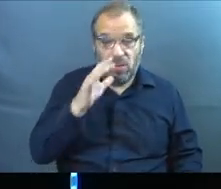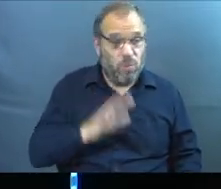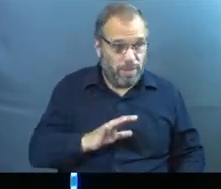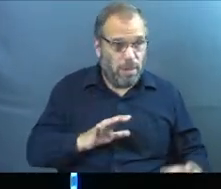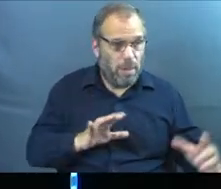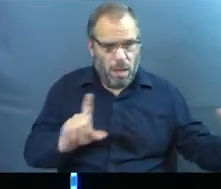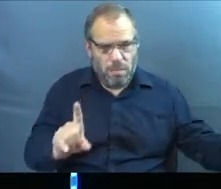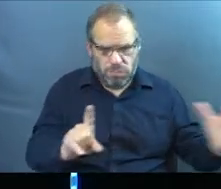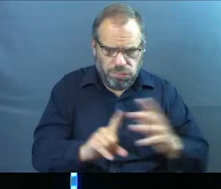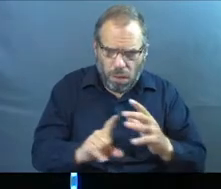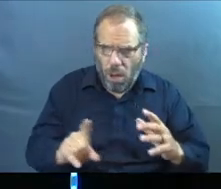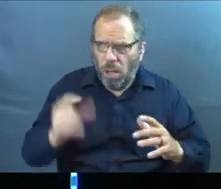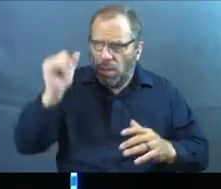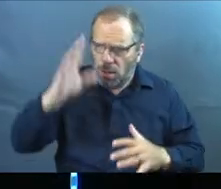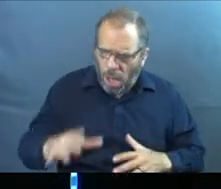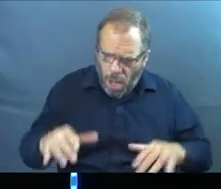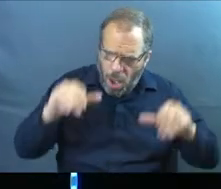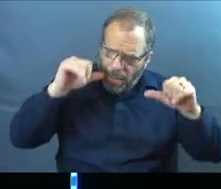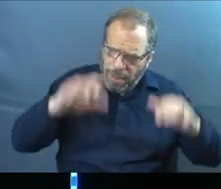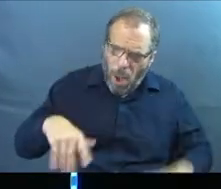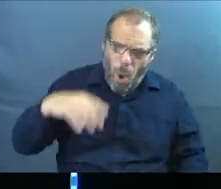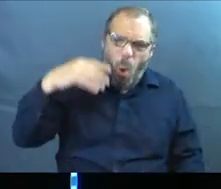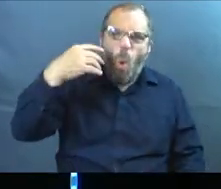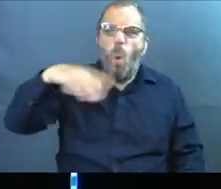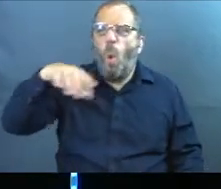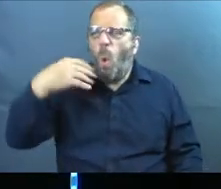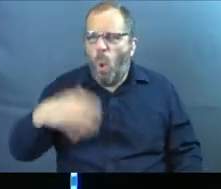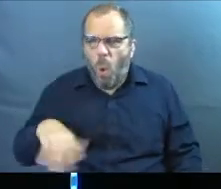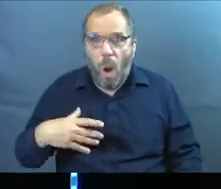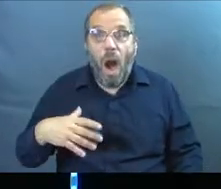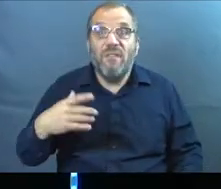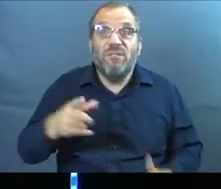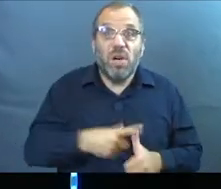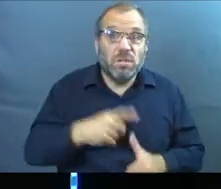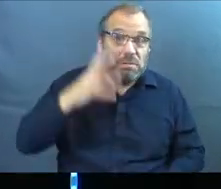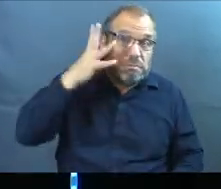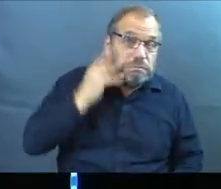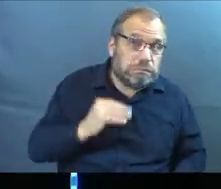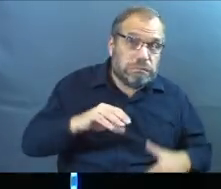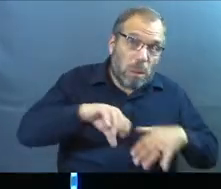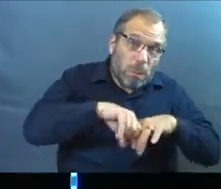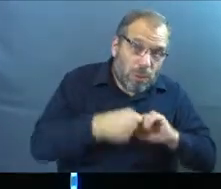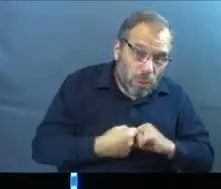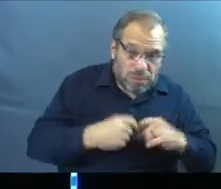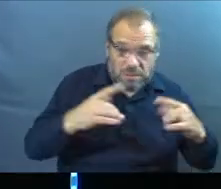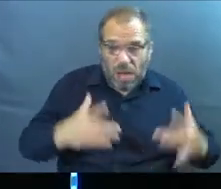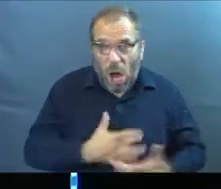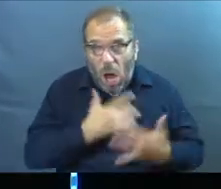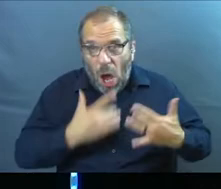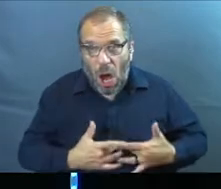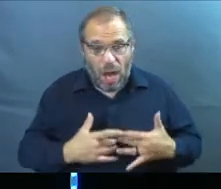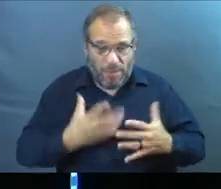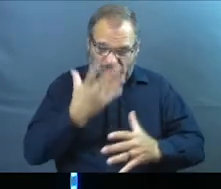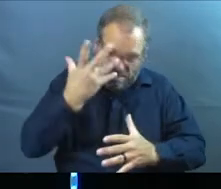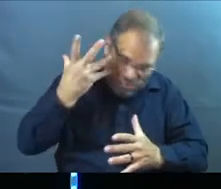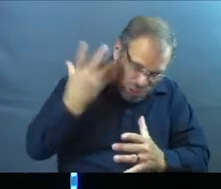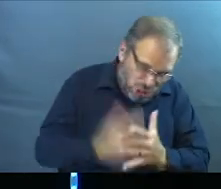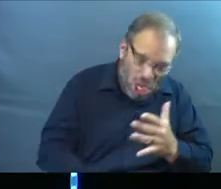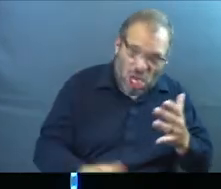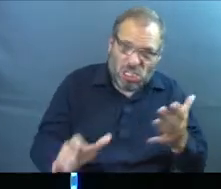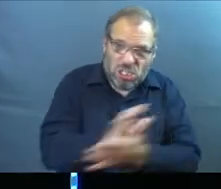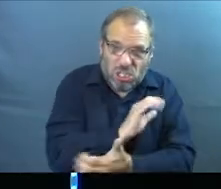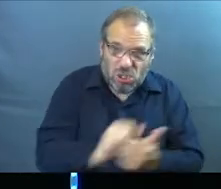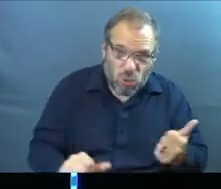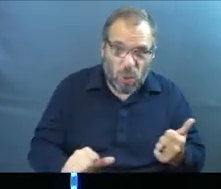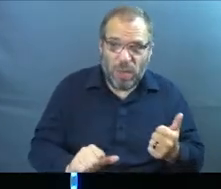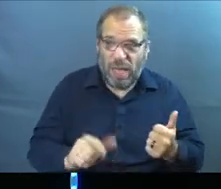town, they come around here, and they go, look what God has done. There was brokenness, and there was taking away, there's stuff that was like just completely gone, destroyed,